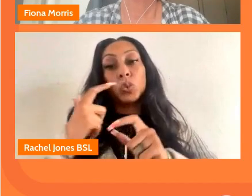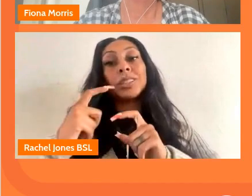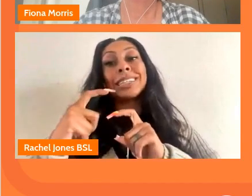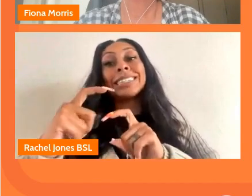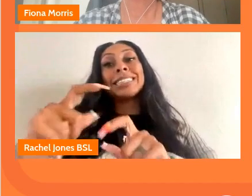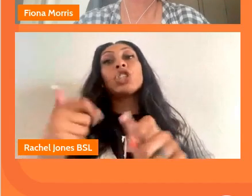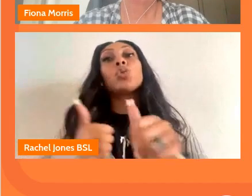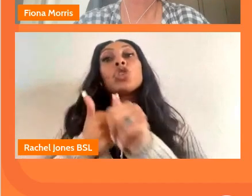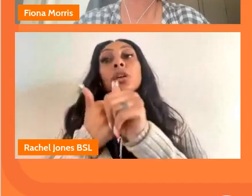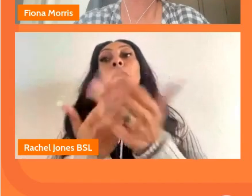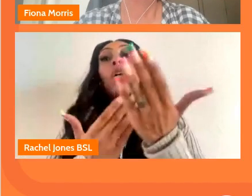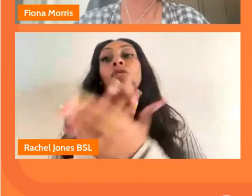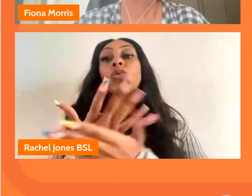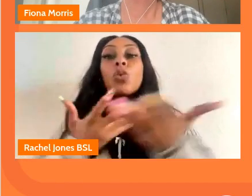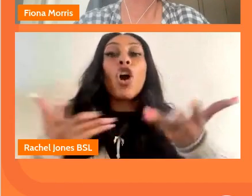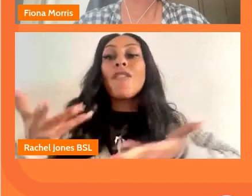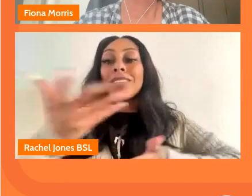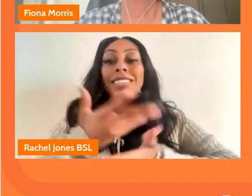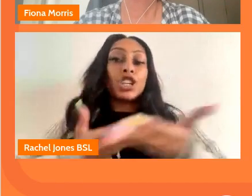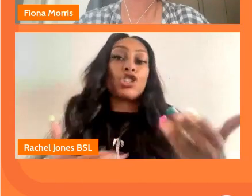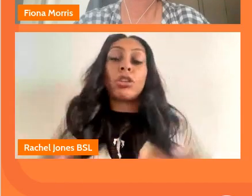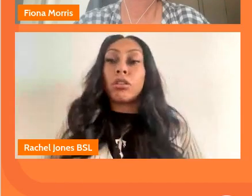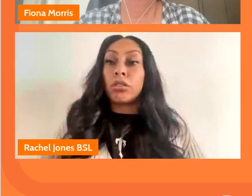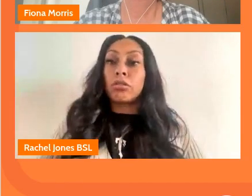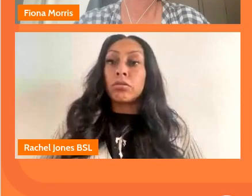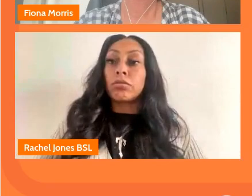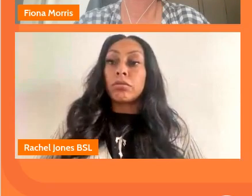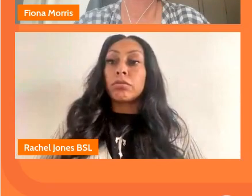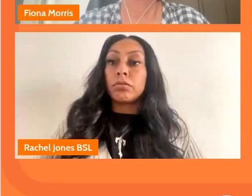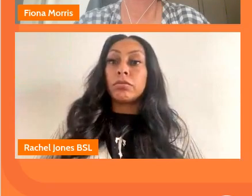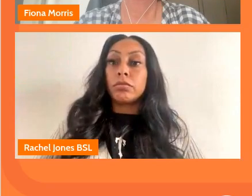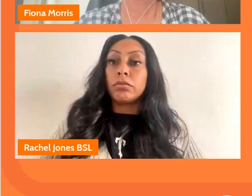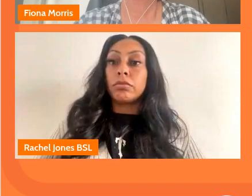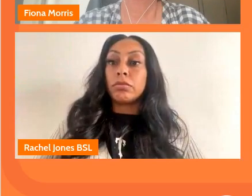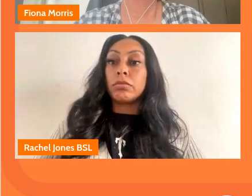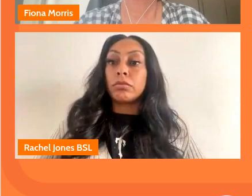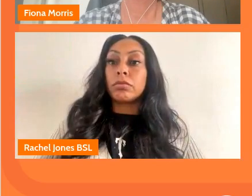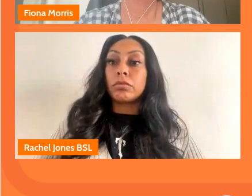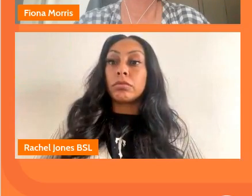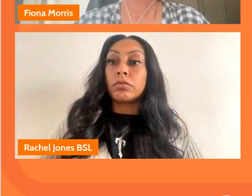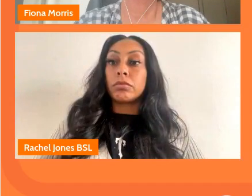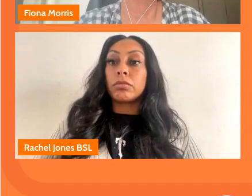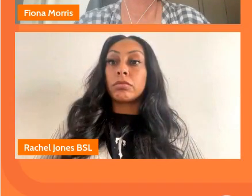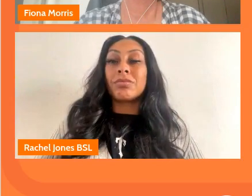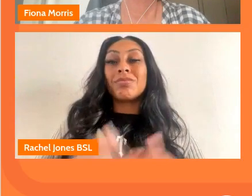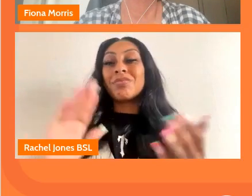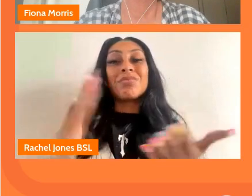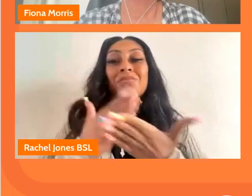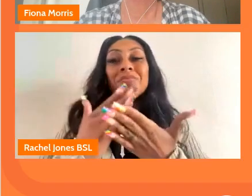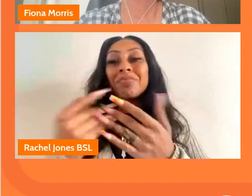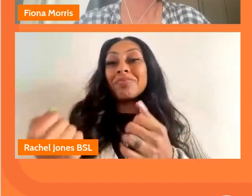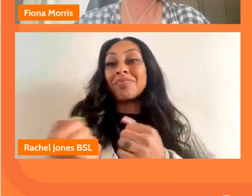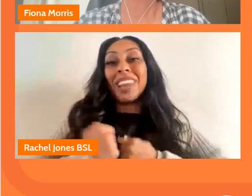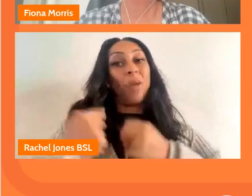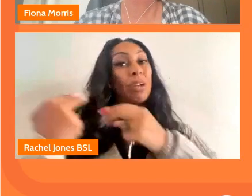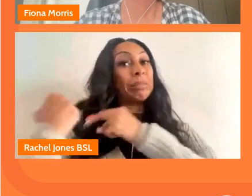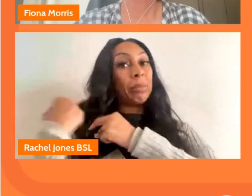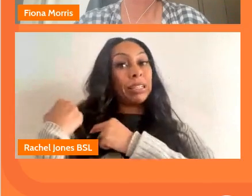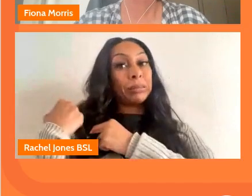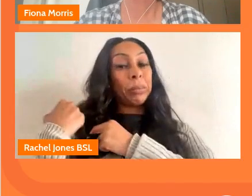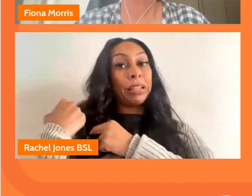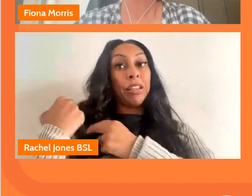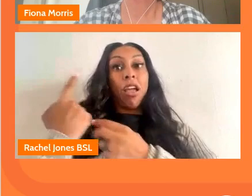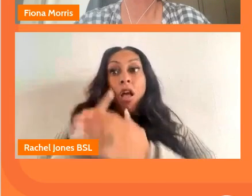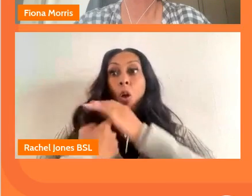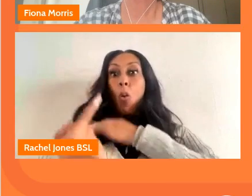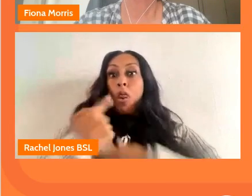ongoing dialogue um but actually it isn't about the responsibility being completely on us it's also about that